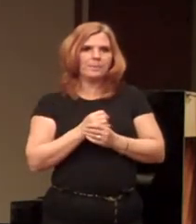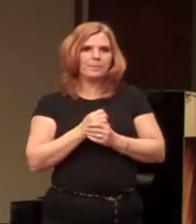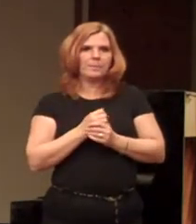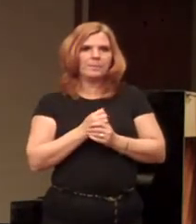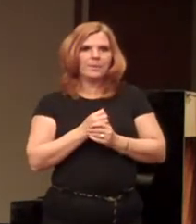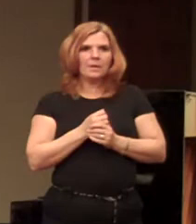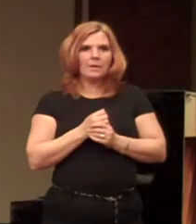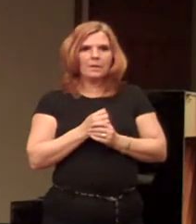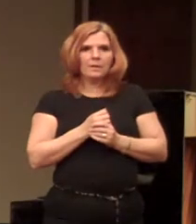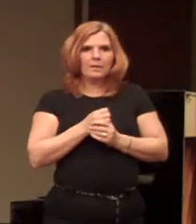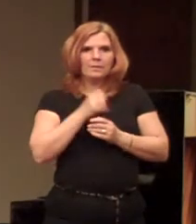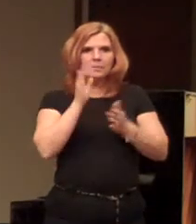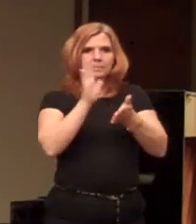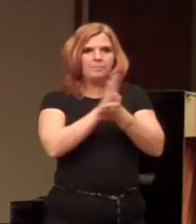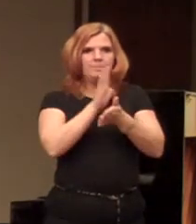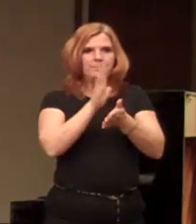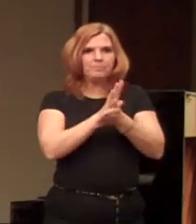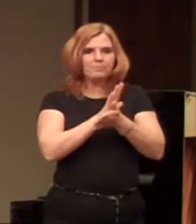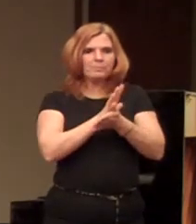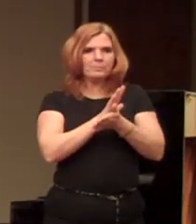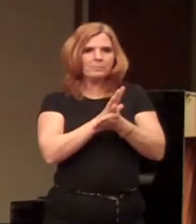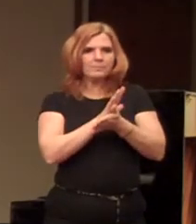not that coming. Schools.